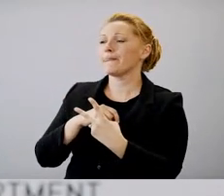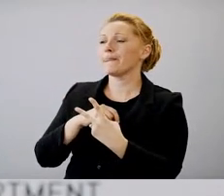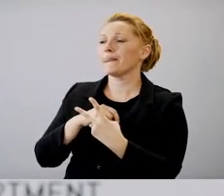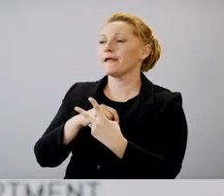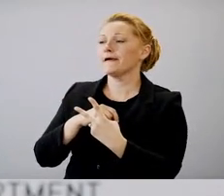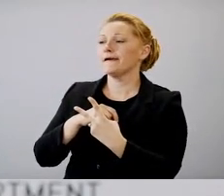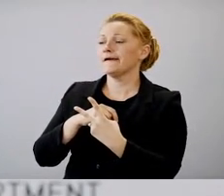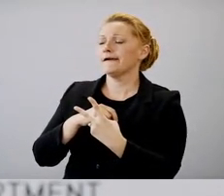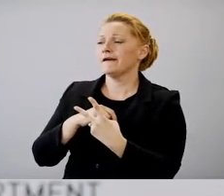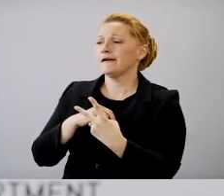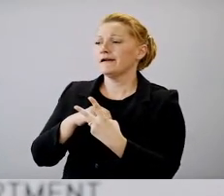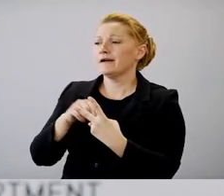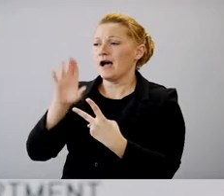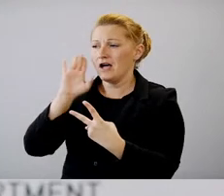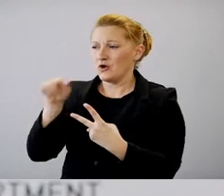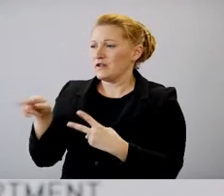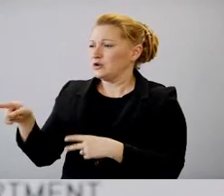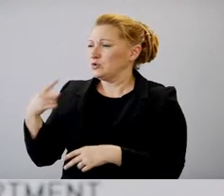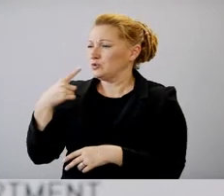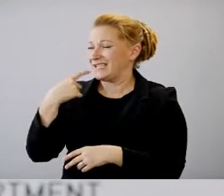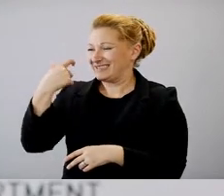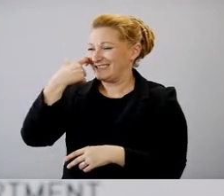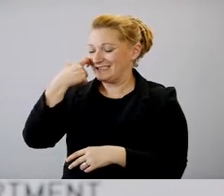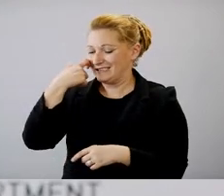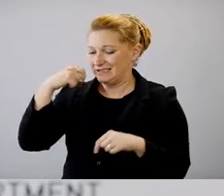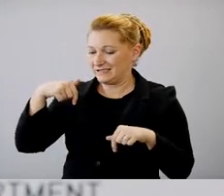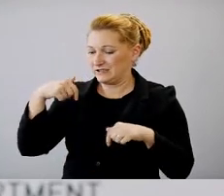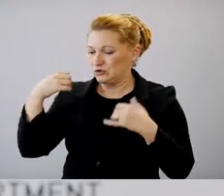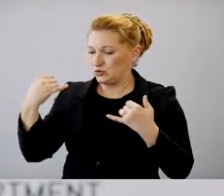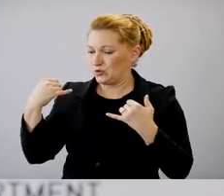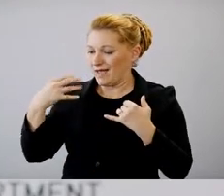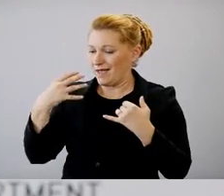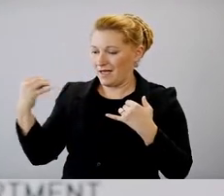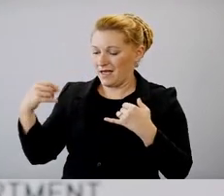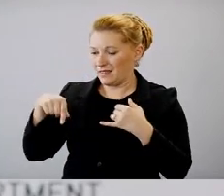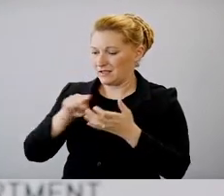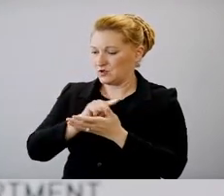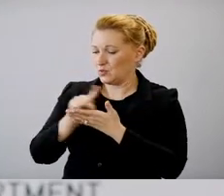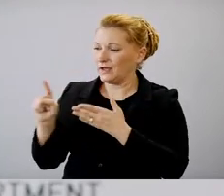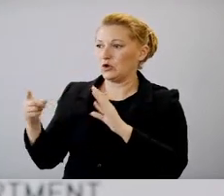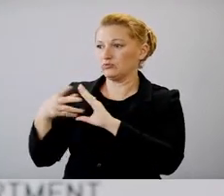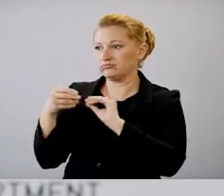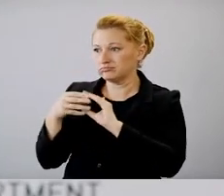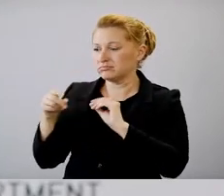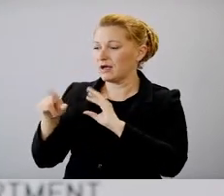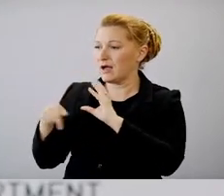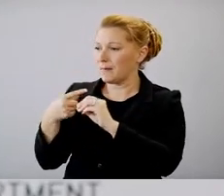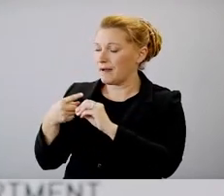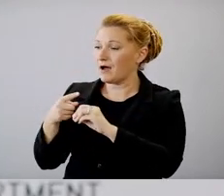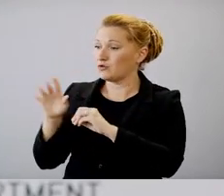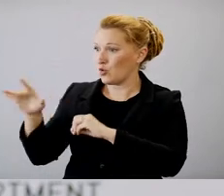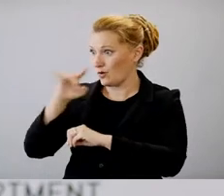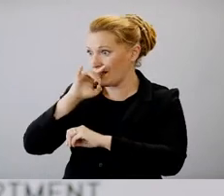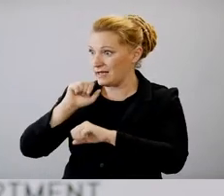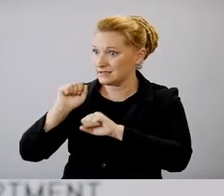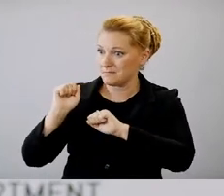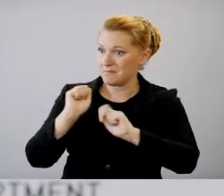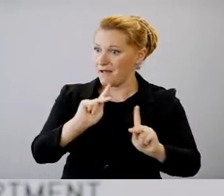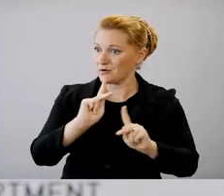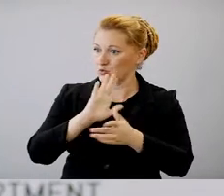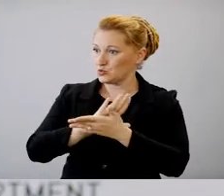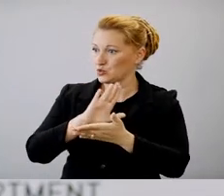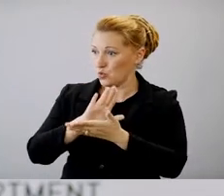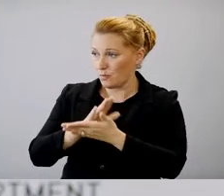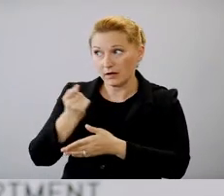um, in this, this press conference and when we were talking earlier this week, quite a bit about sending your kids to school with masks who are not eligible for the